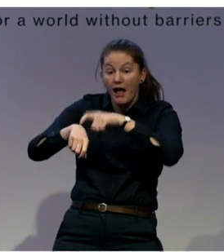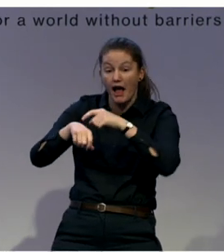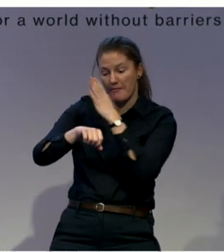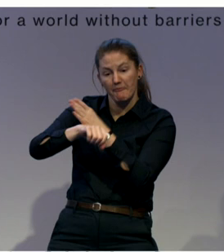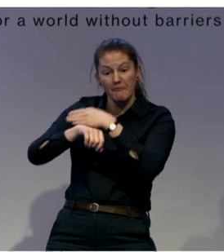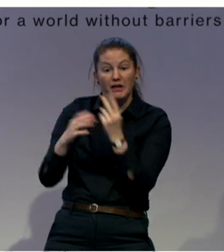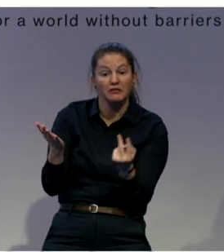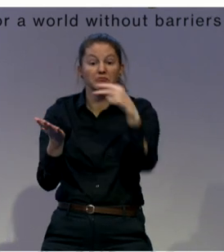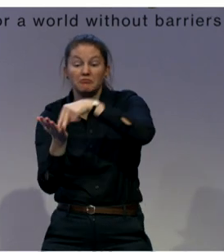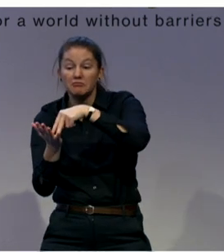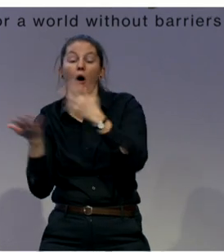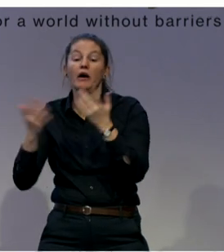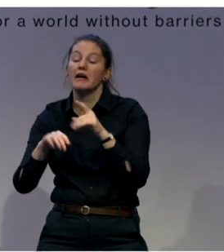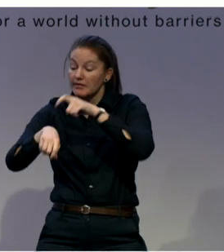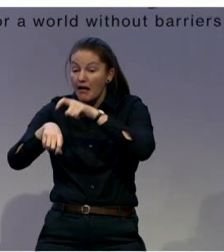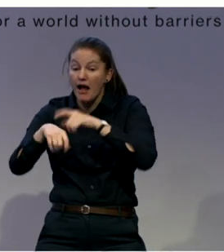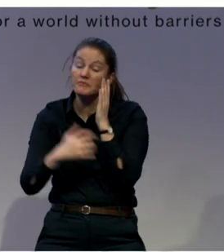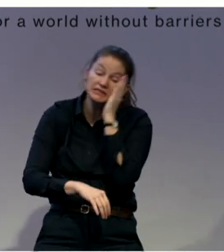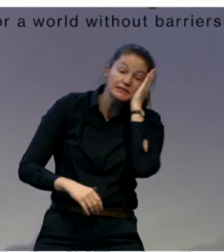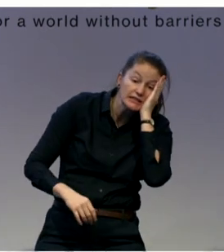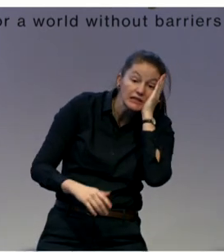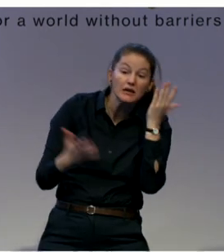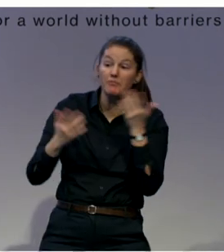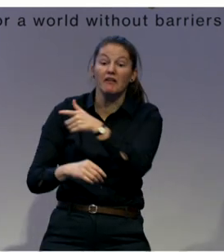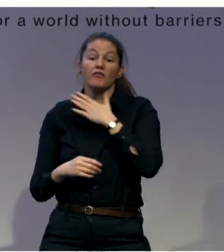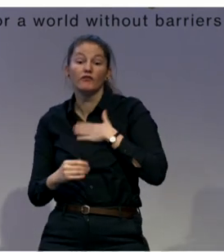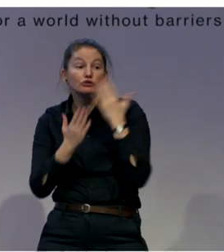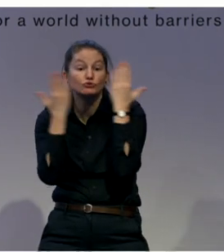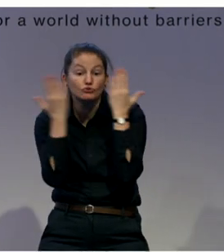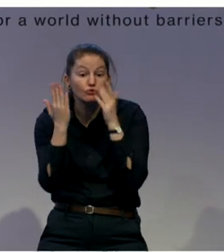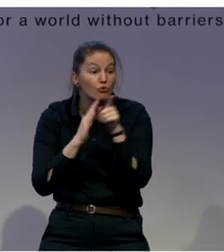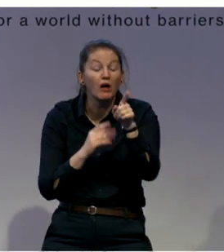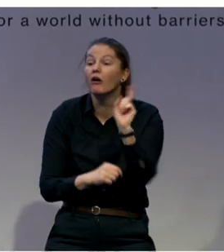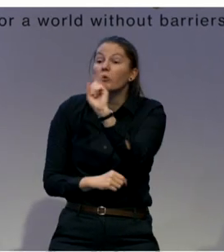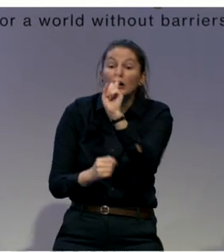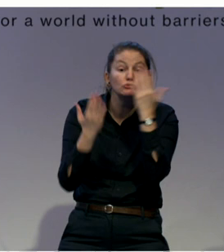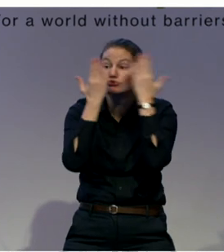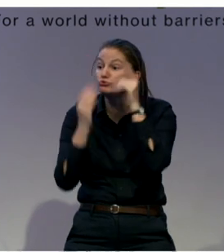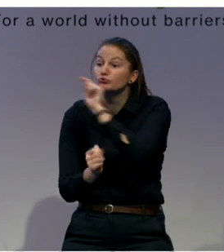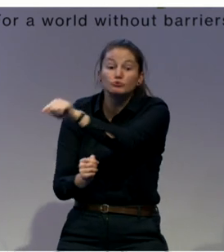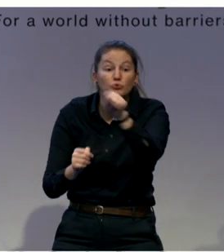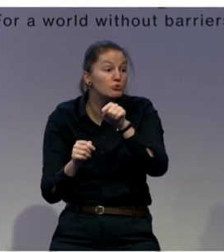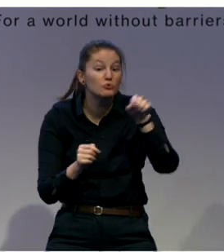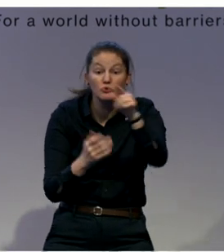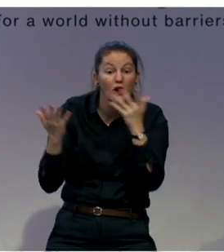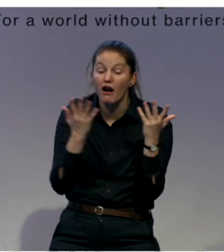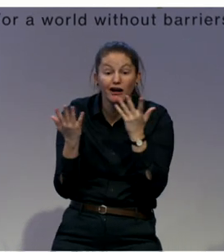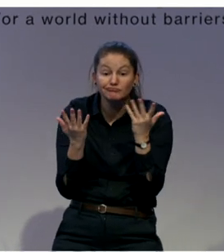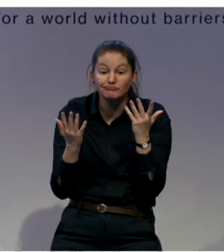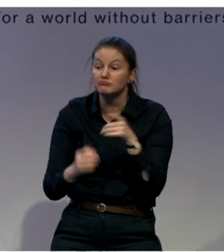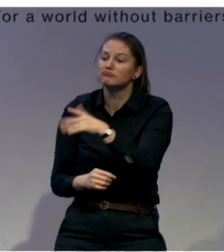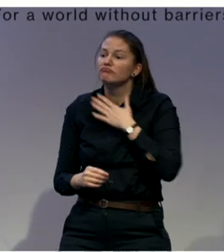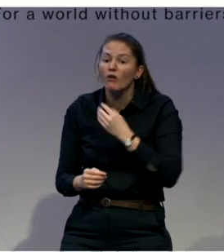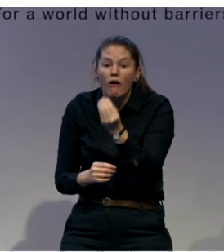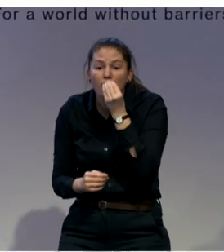if yes, where? What do I want to eat for dinner, for lunch, for breakfast? Where do I want to go to the movies? To which movie? Do I want to go to a